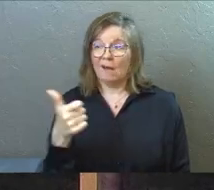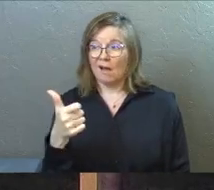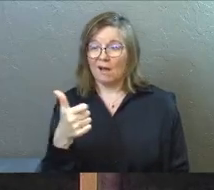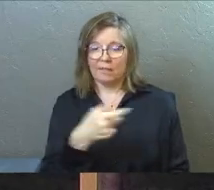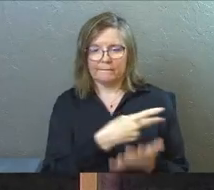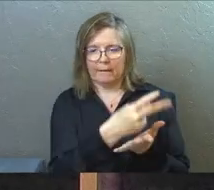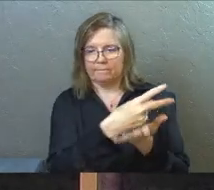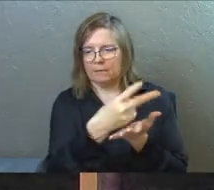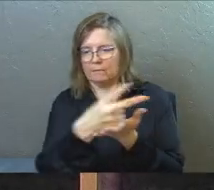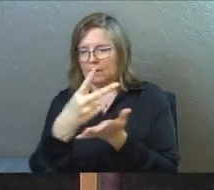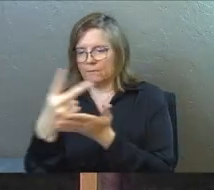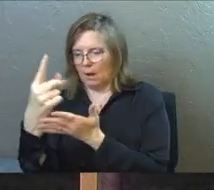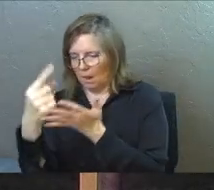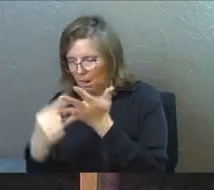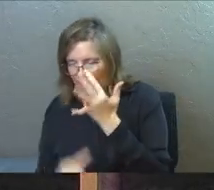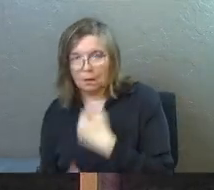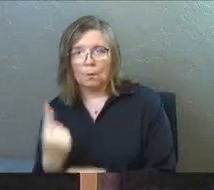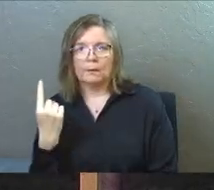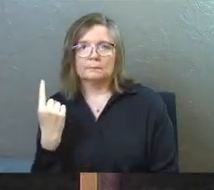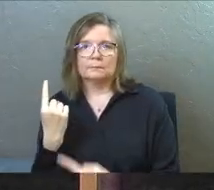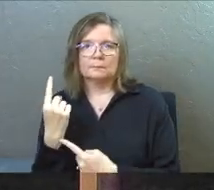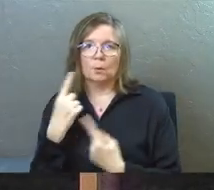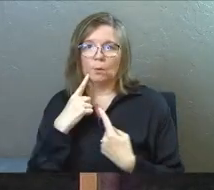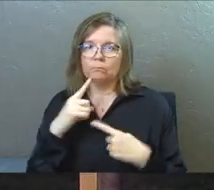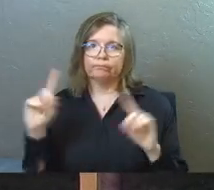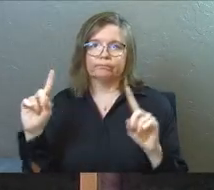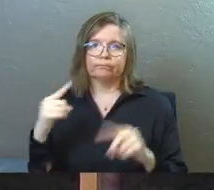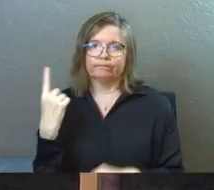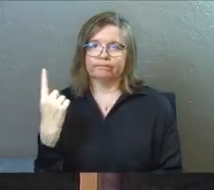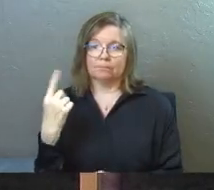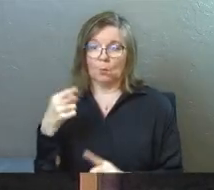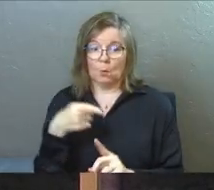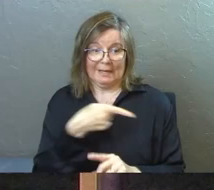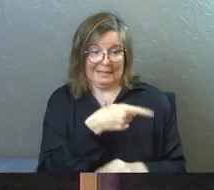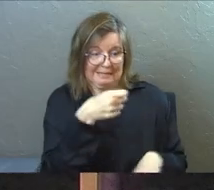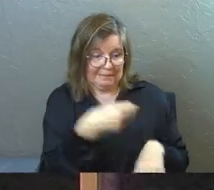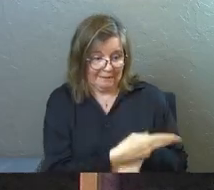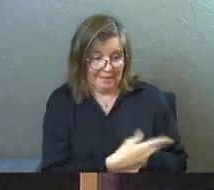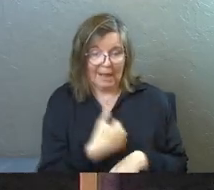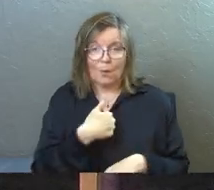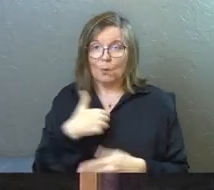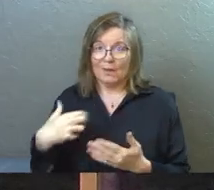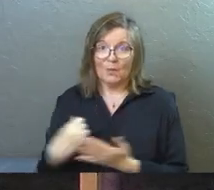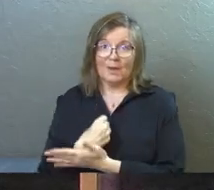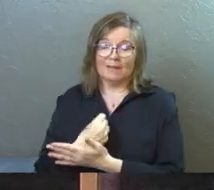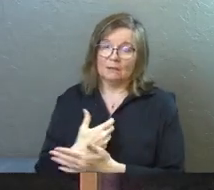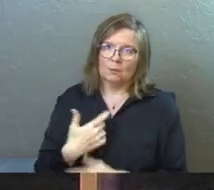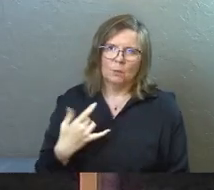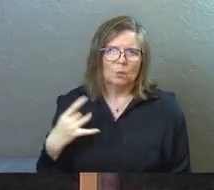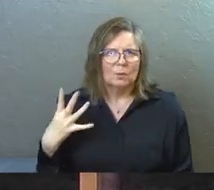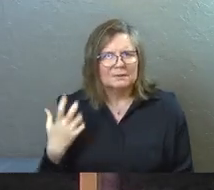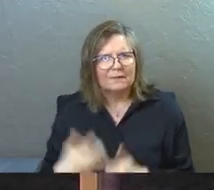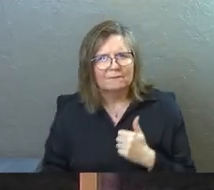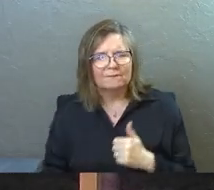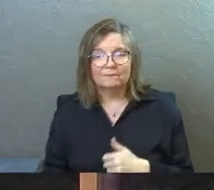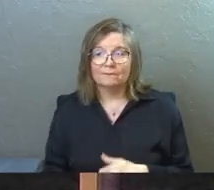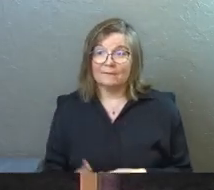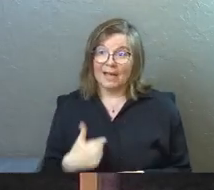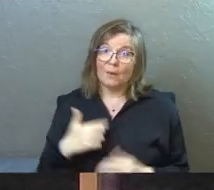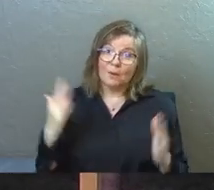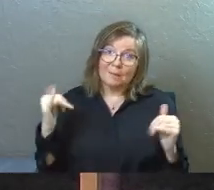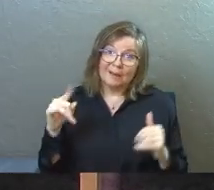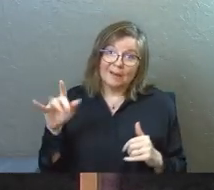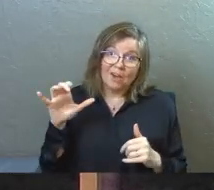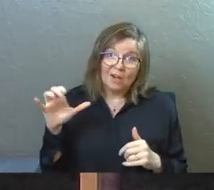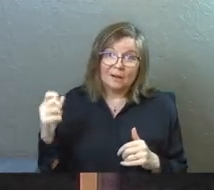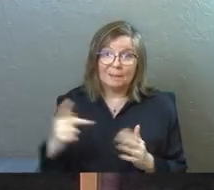There's only one where he's defeated and we win. And that's tough. You're like, man, I would have